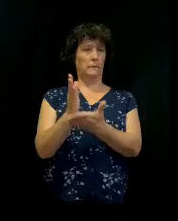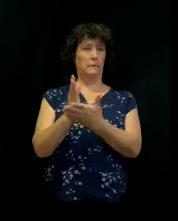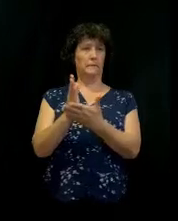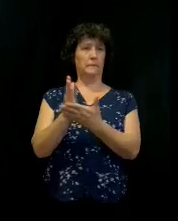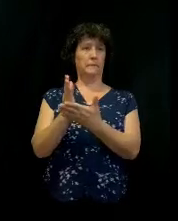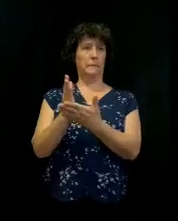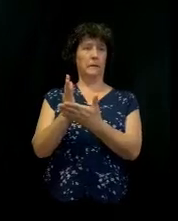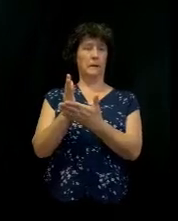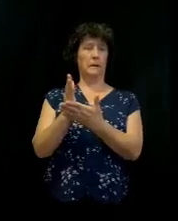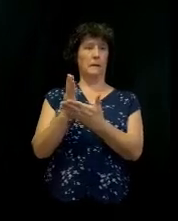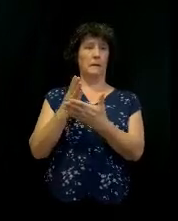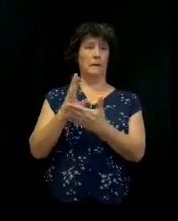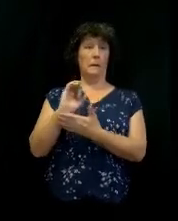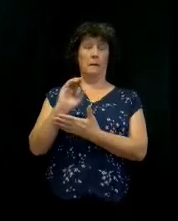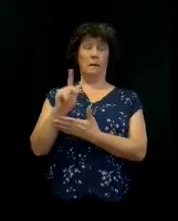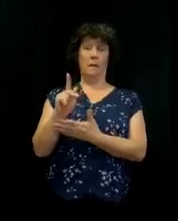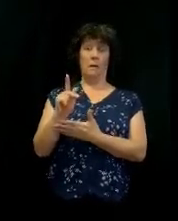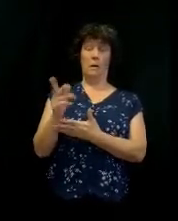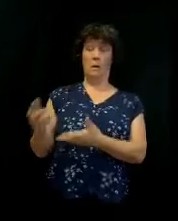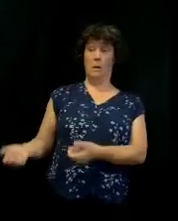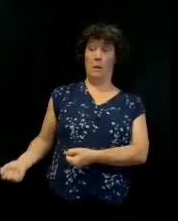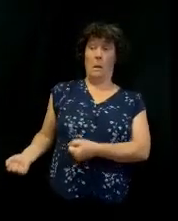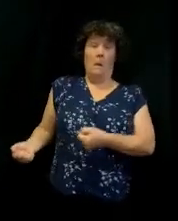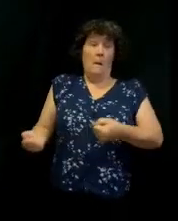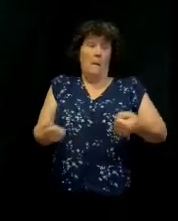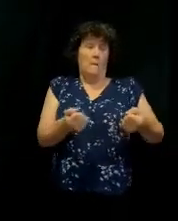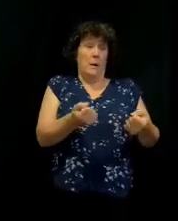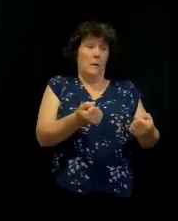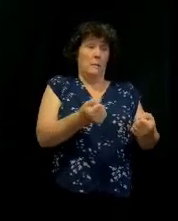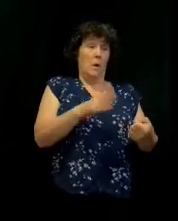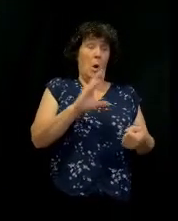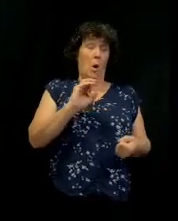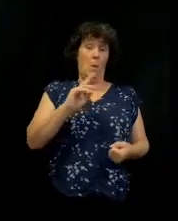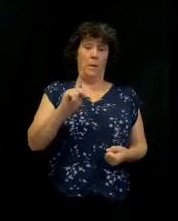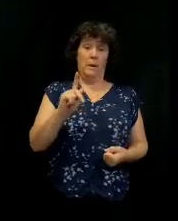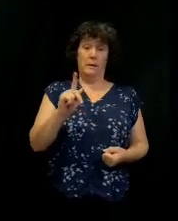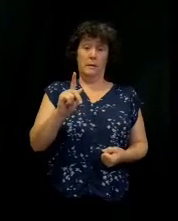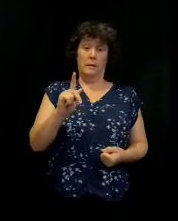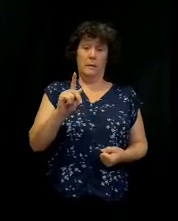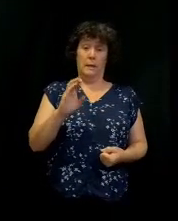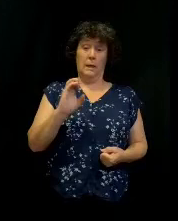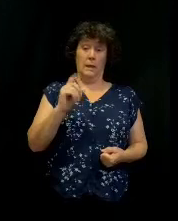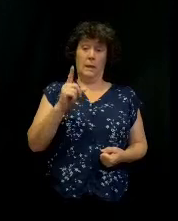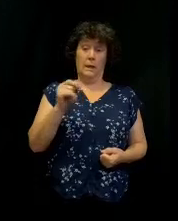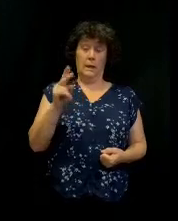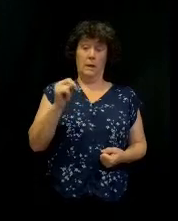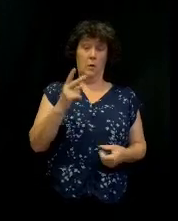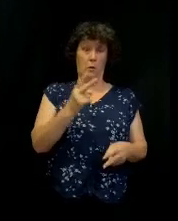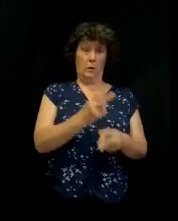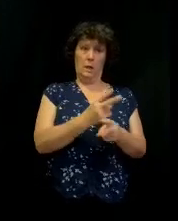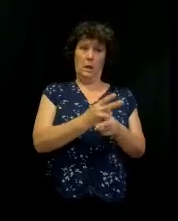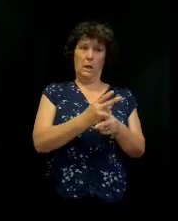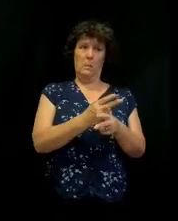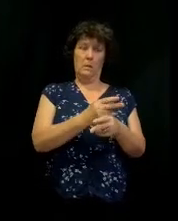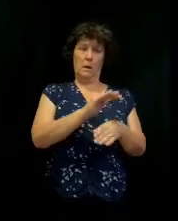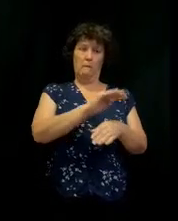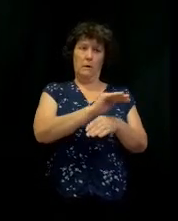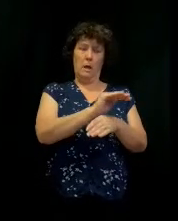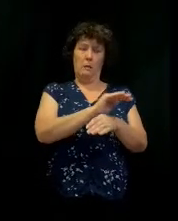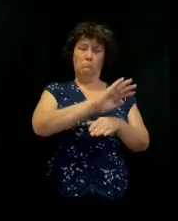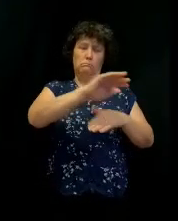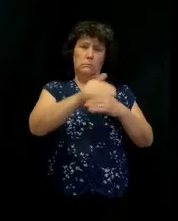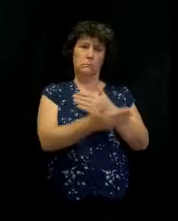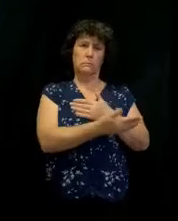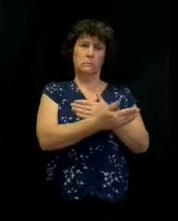They take the thing and take it over to Obed-Edom's house, put it over in his house. Hey, you keep it there. All we're going to go figure this out. The Bible